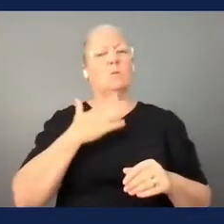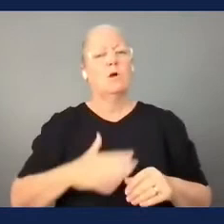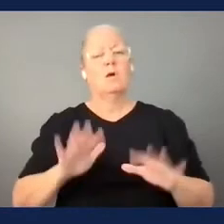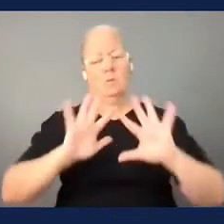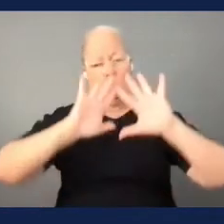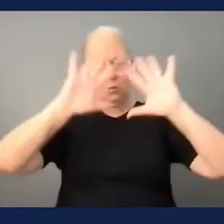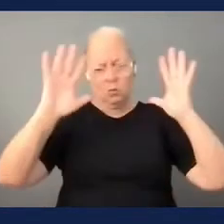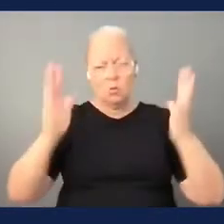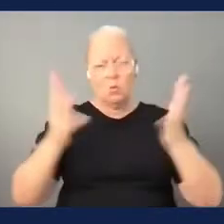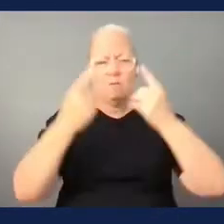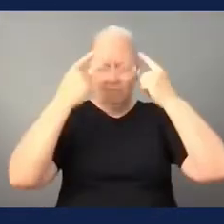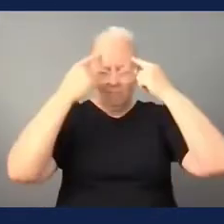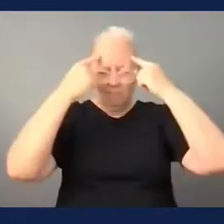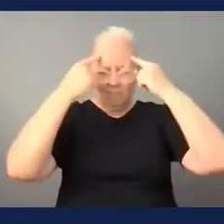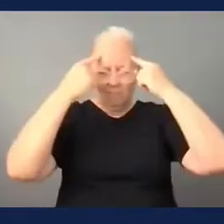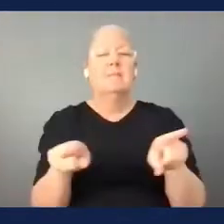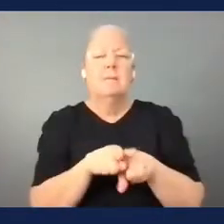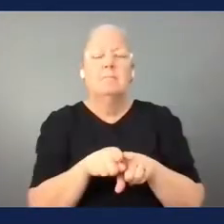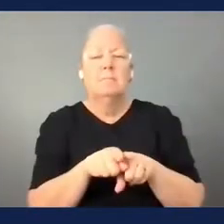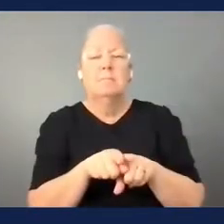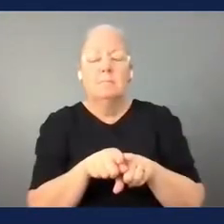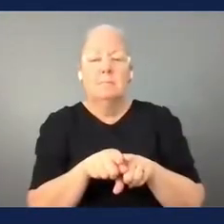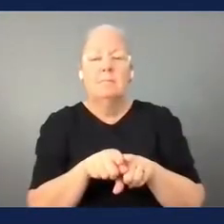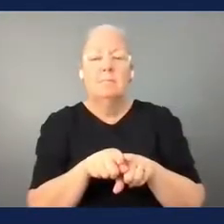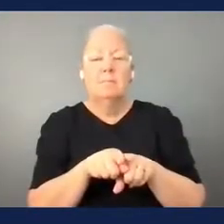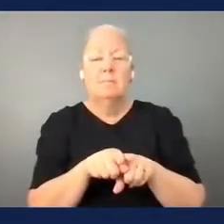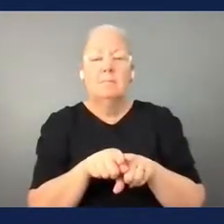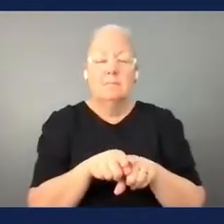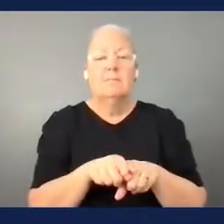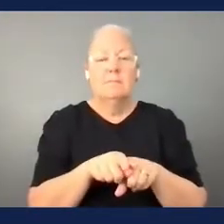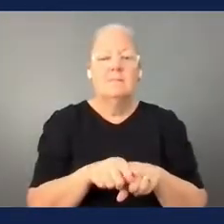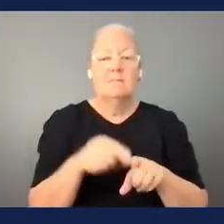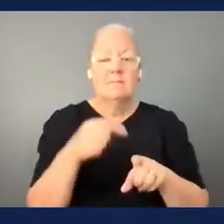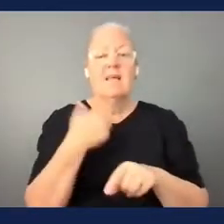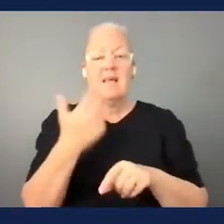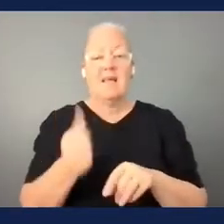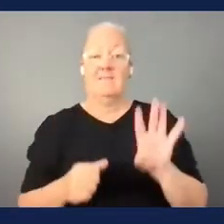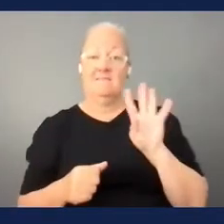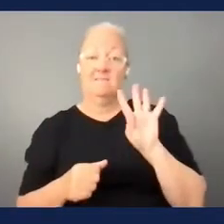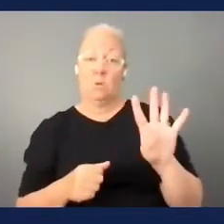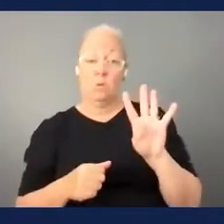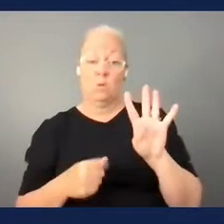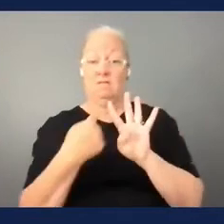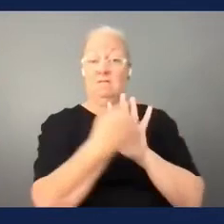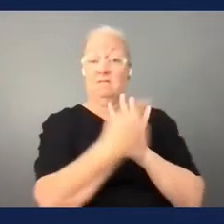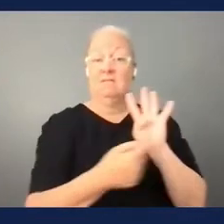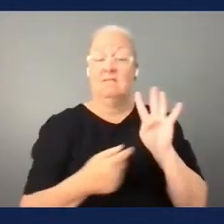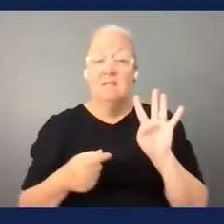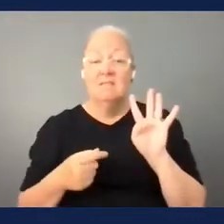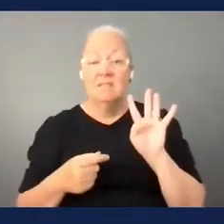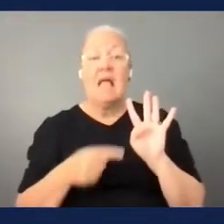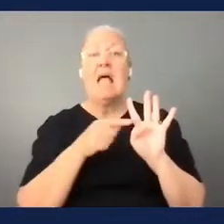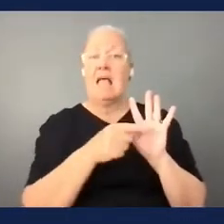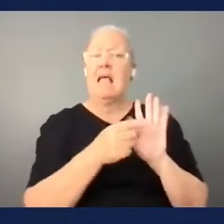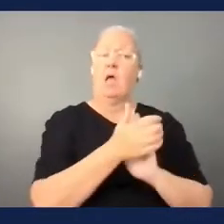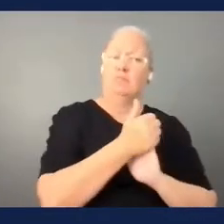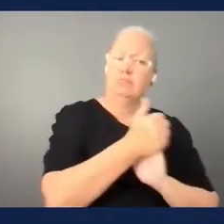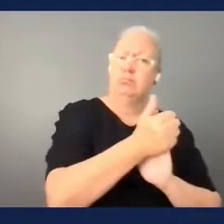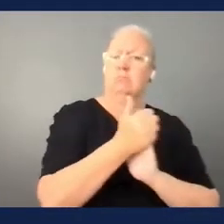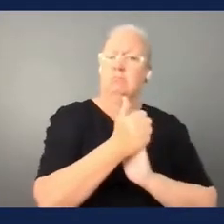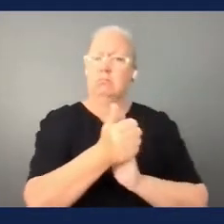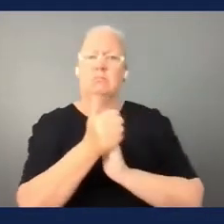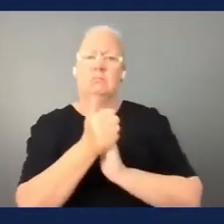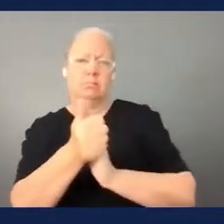at the moment we have four role model affairs uh the royal belgian football associations they are really leading in disability and have different kinds of